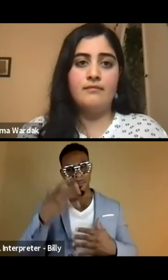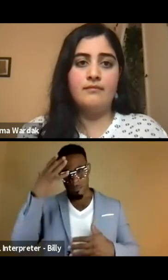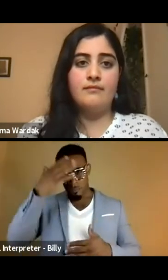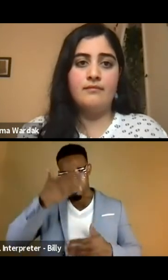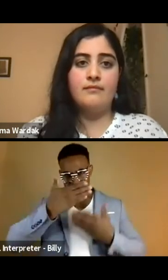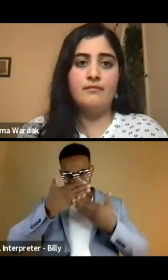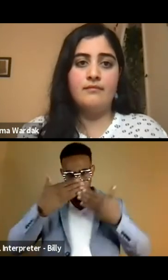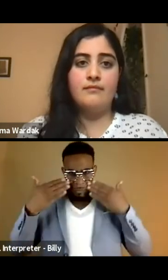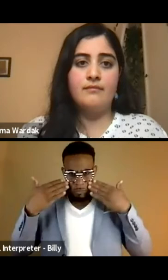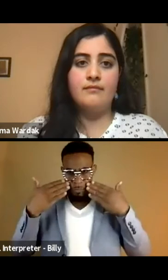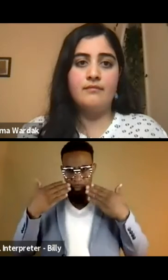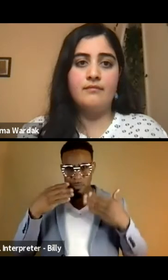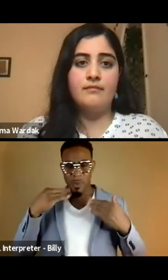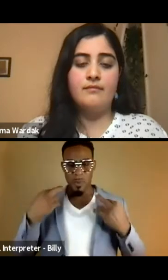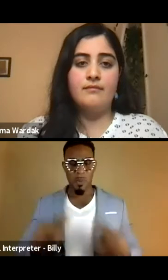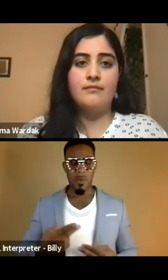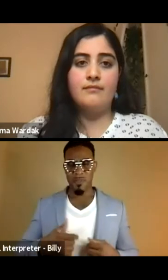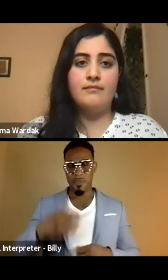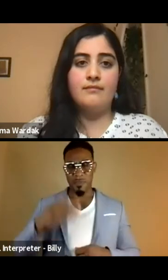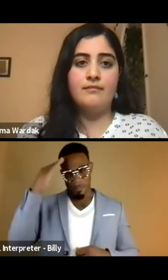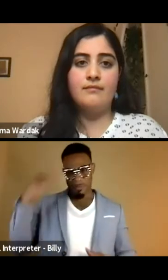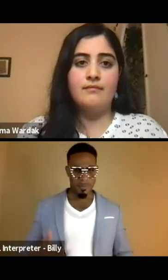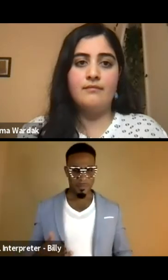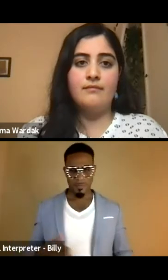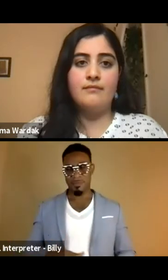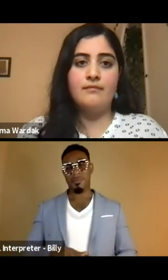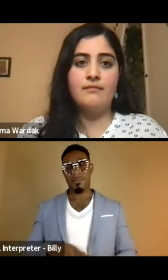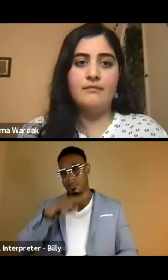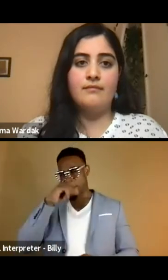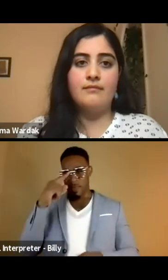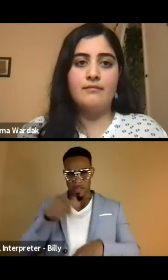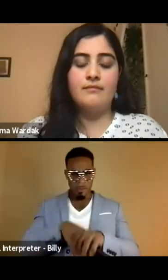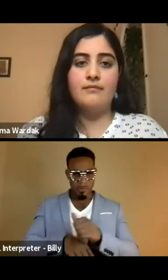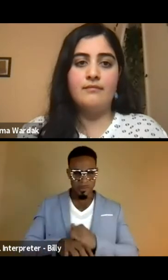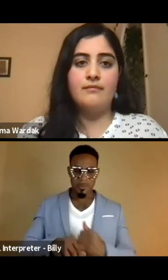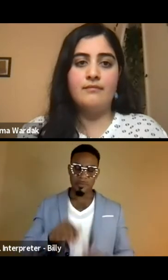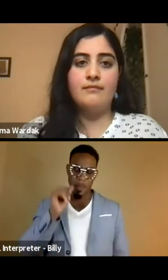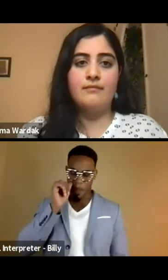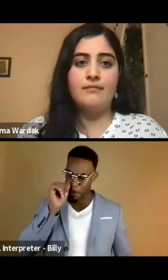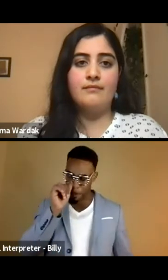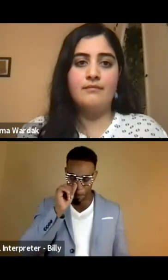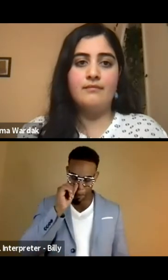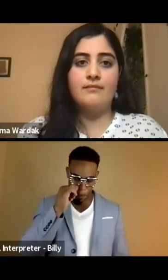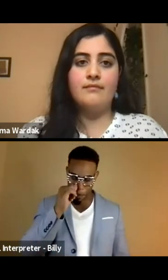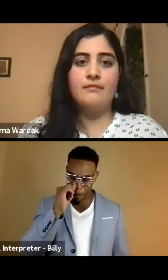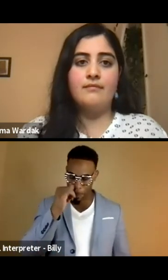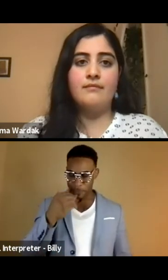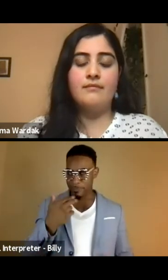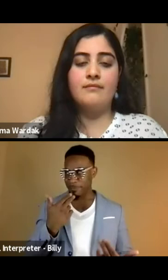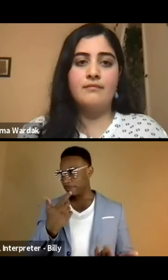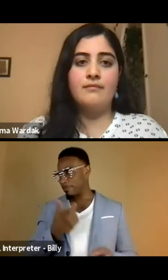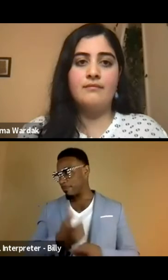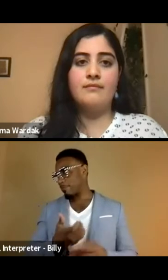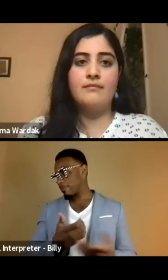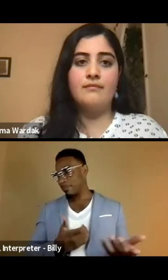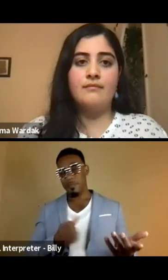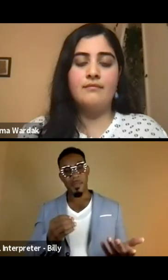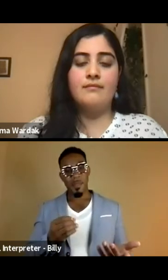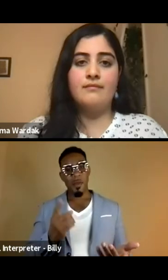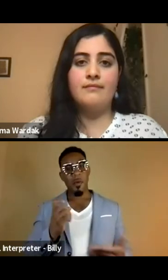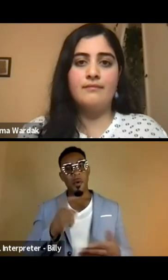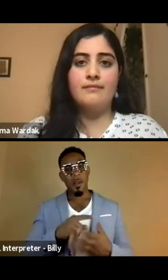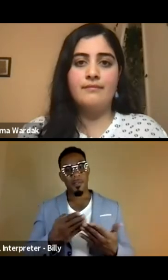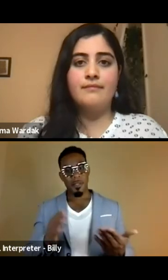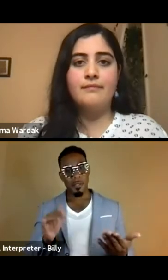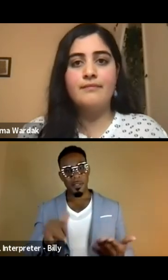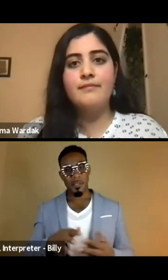like robes from head to toe and black gloves is, is just laughable. Um, so one of the